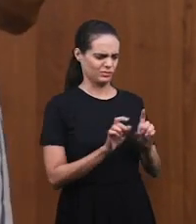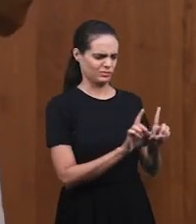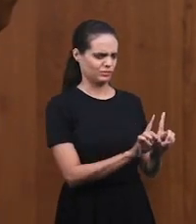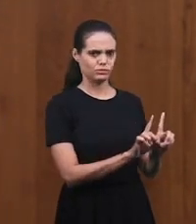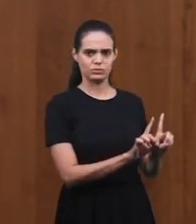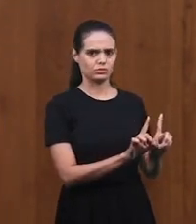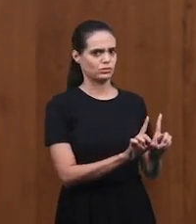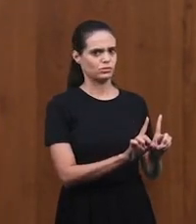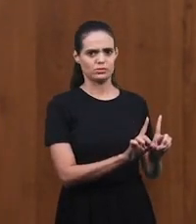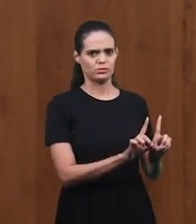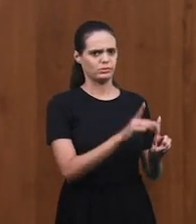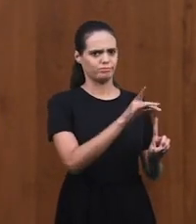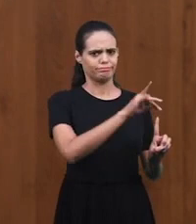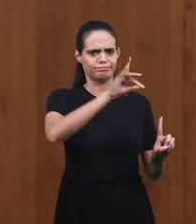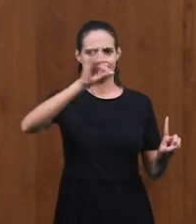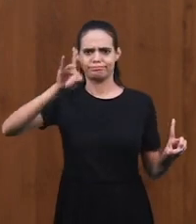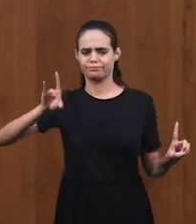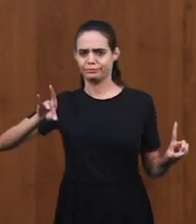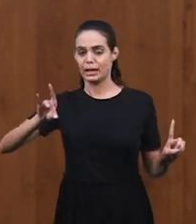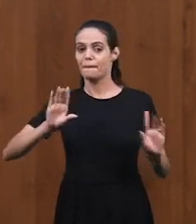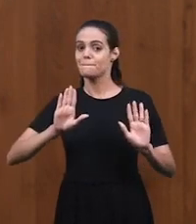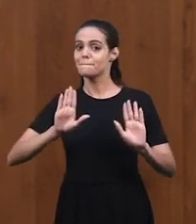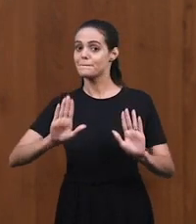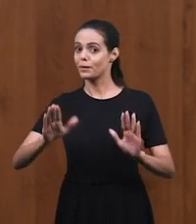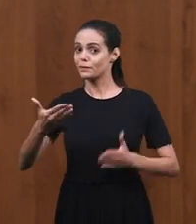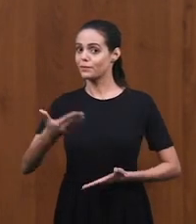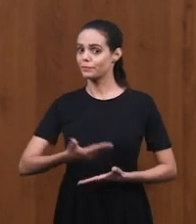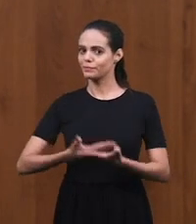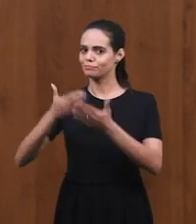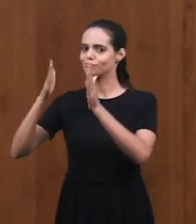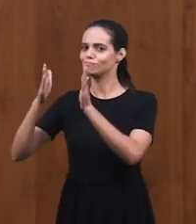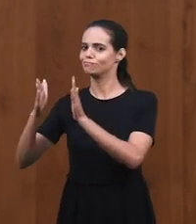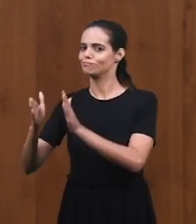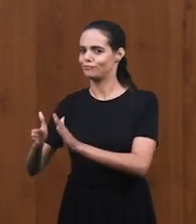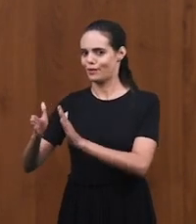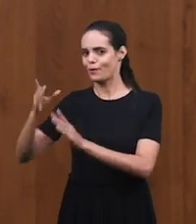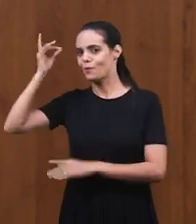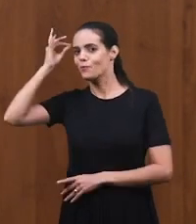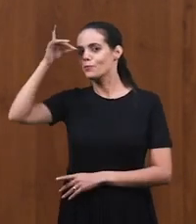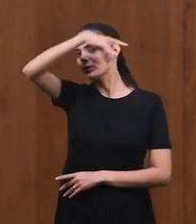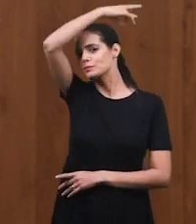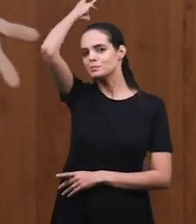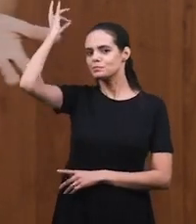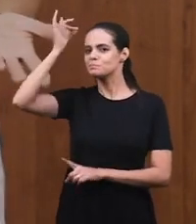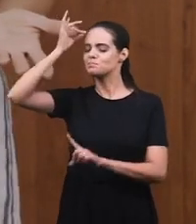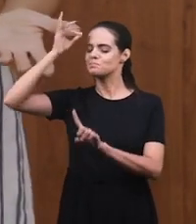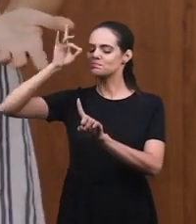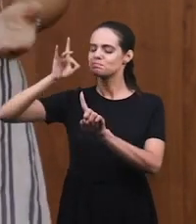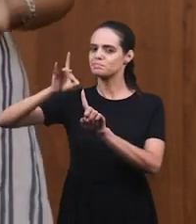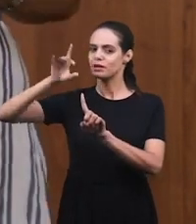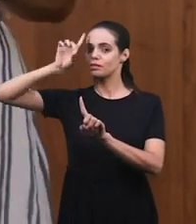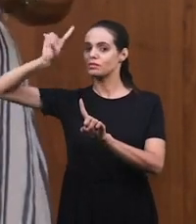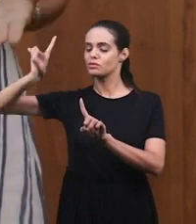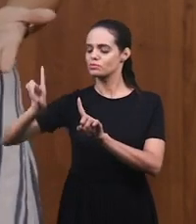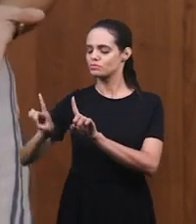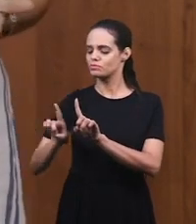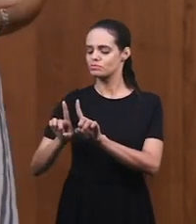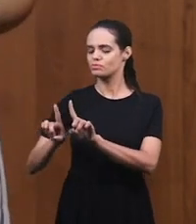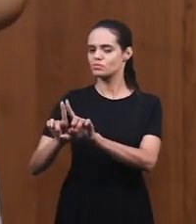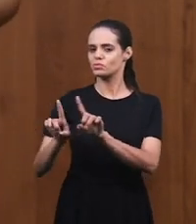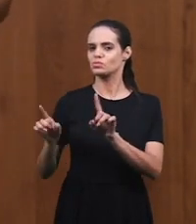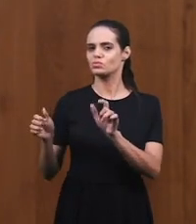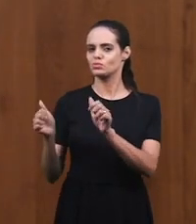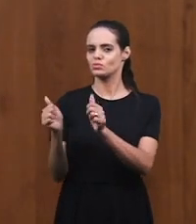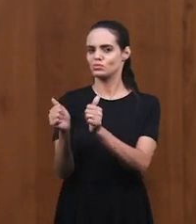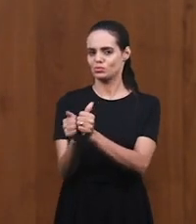doesn't go to places that the Holy Spirit does not go with him. Because he walks with God. God is with him. Because he cannot go where the